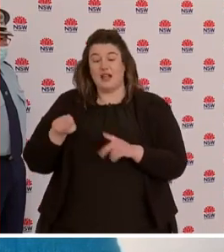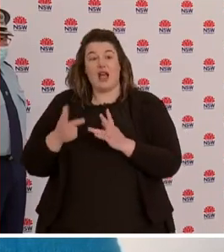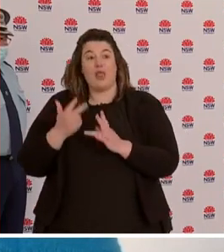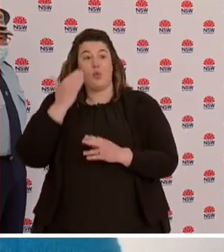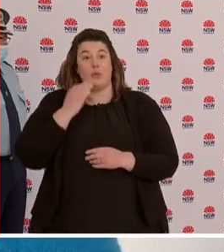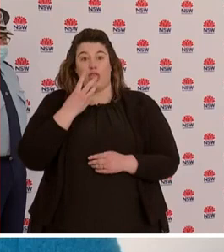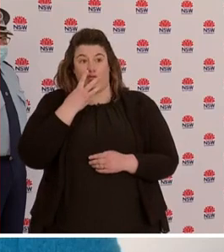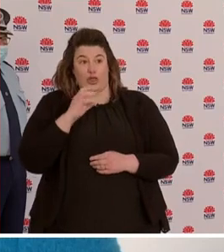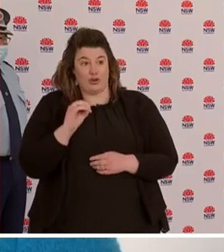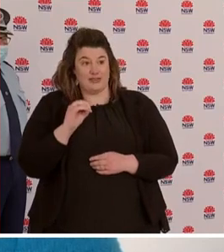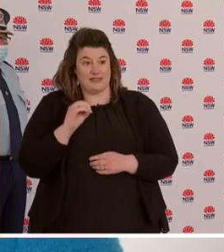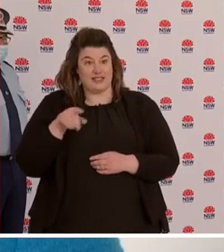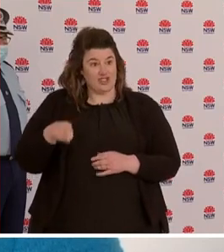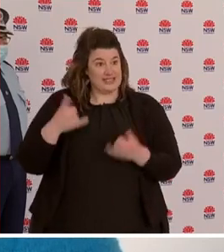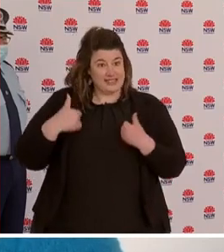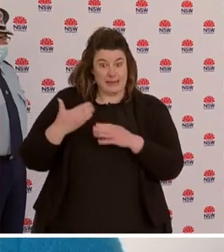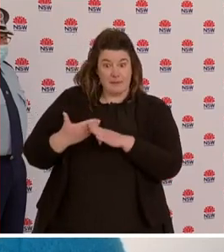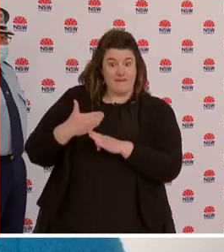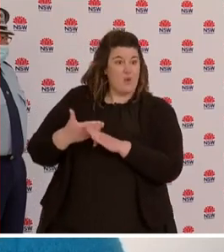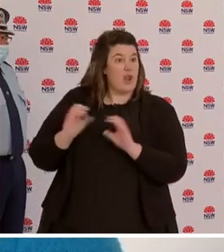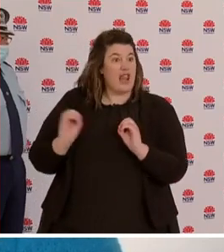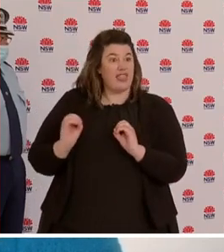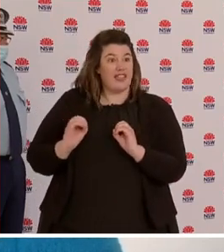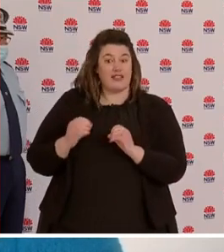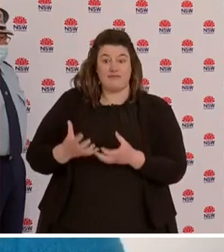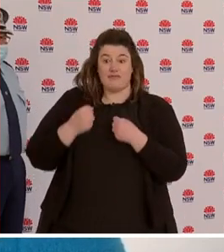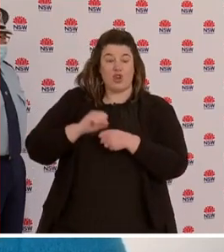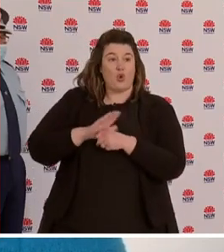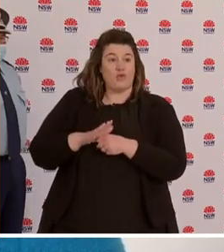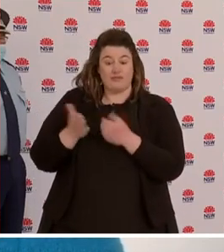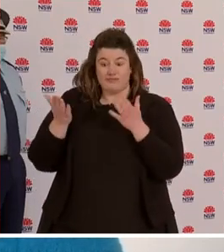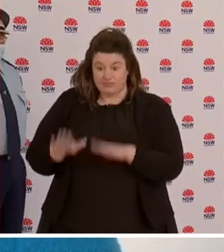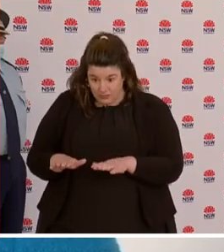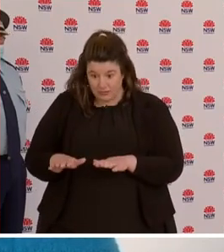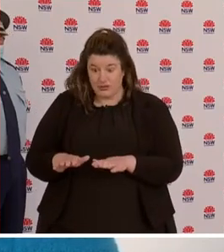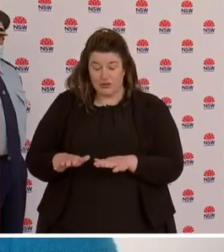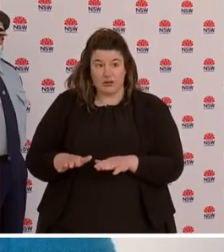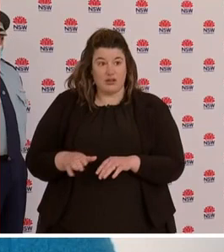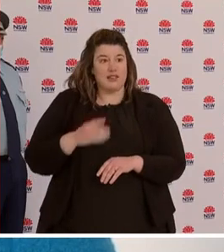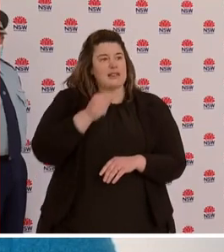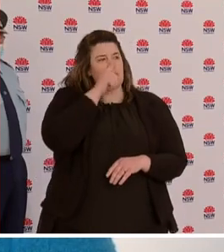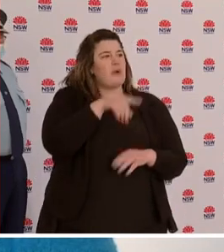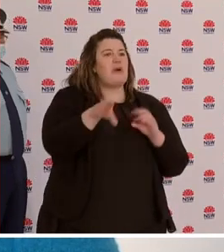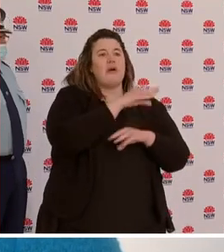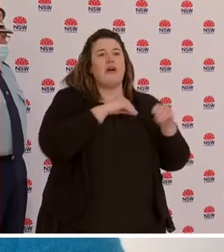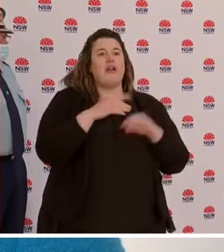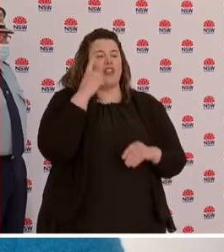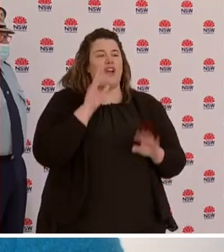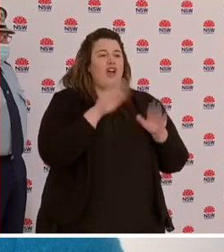-existing conditions. So if anybody thinks this is a disease just affecting older people, please think again.